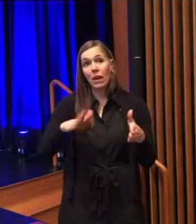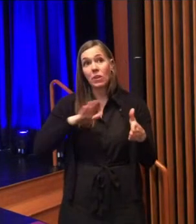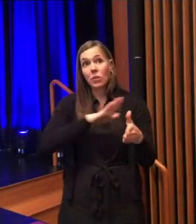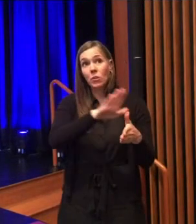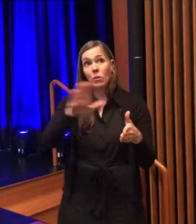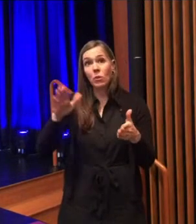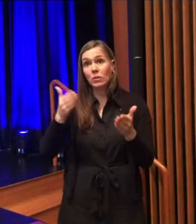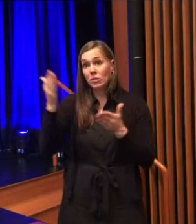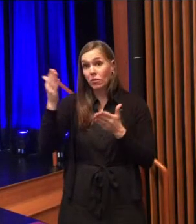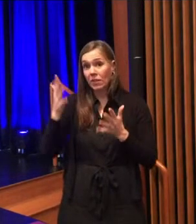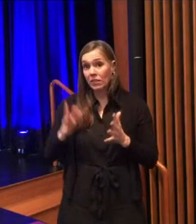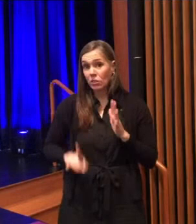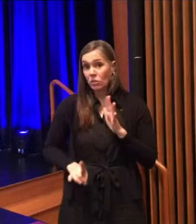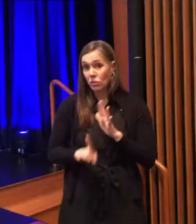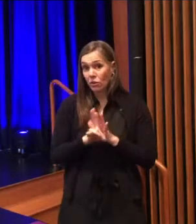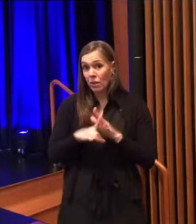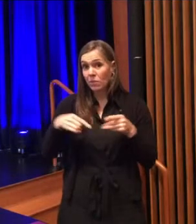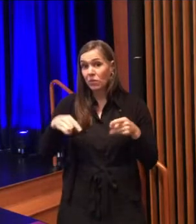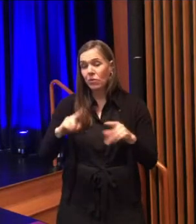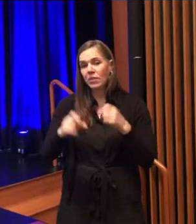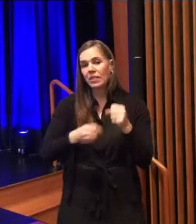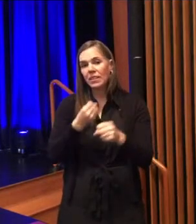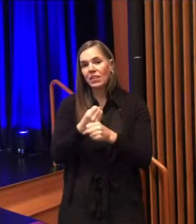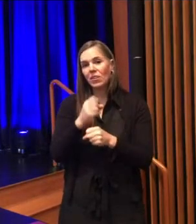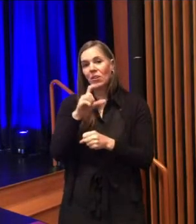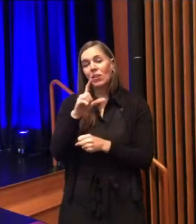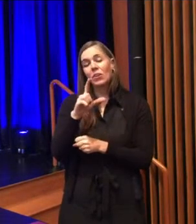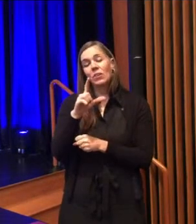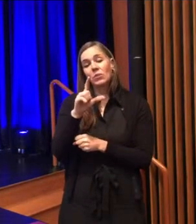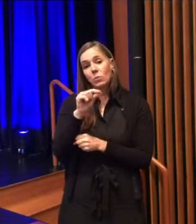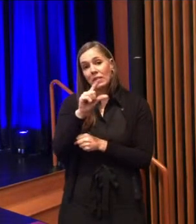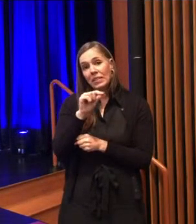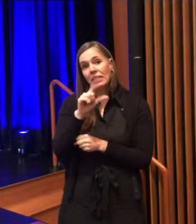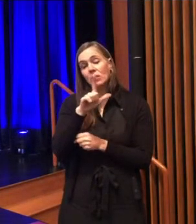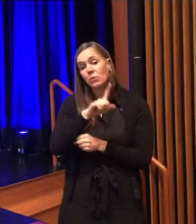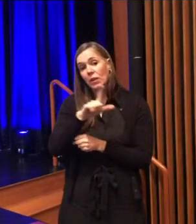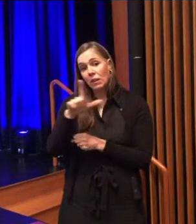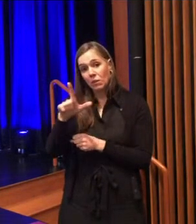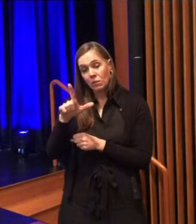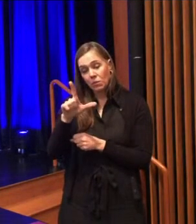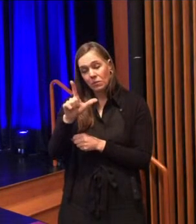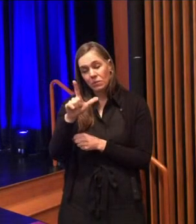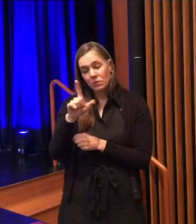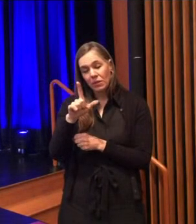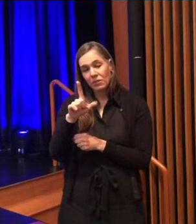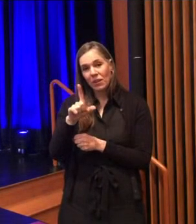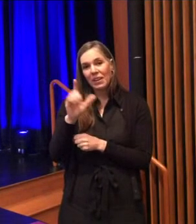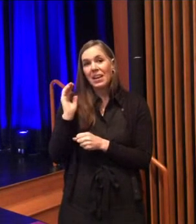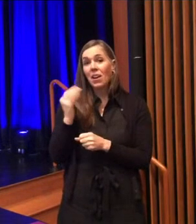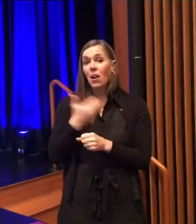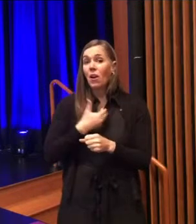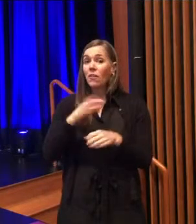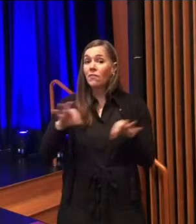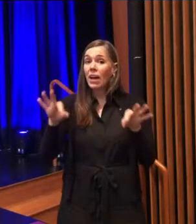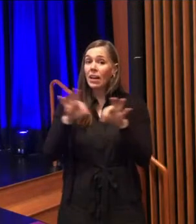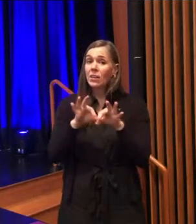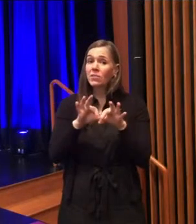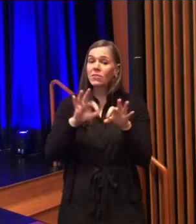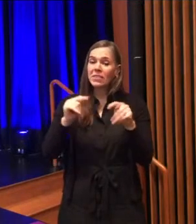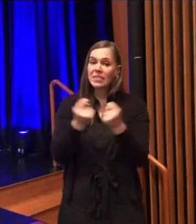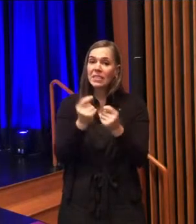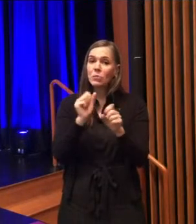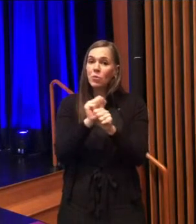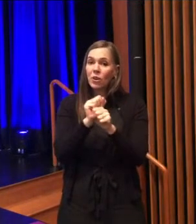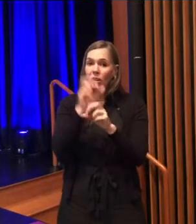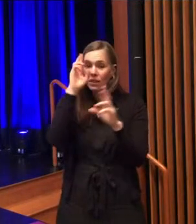servants have showed up in 2021 our core values of quality teamwork integrity and respect guide